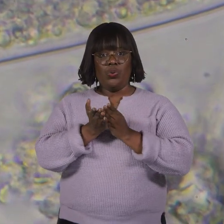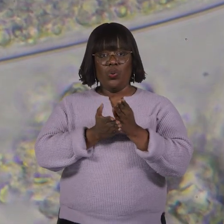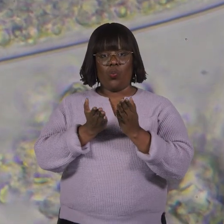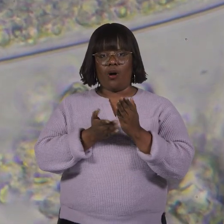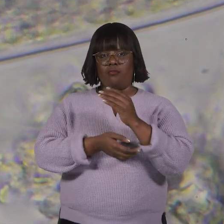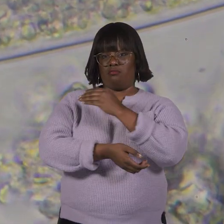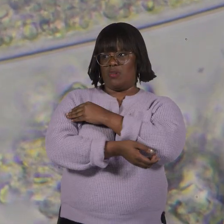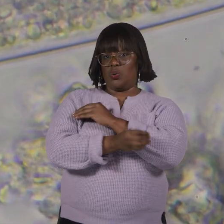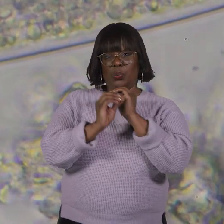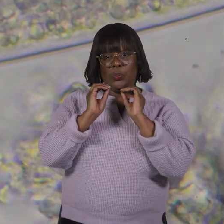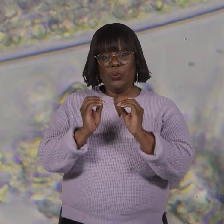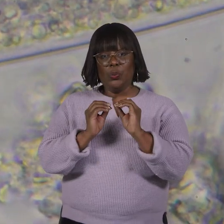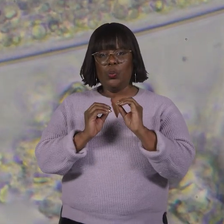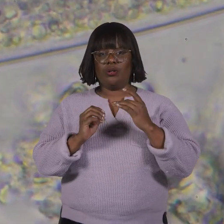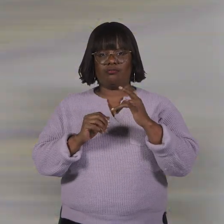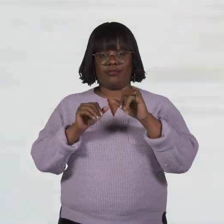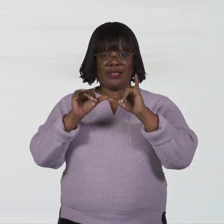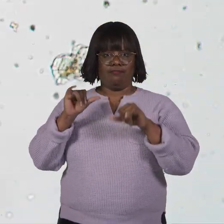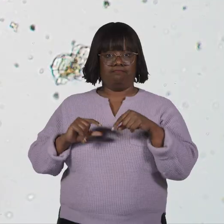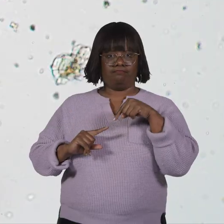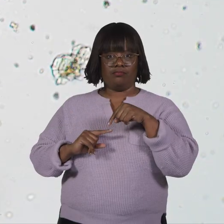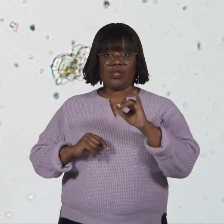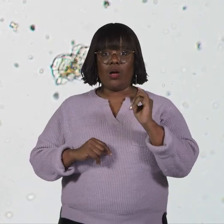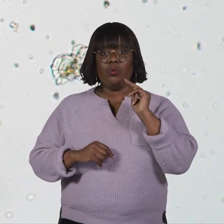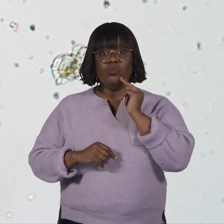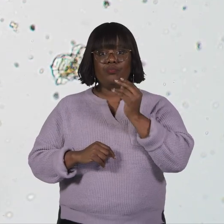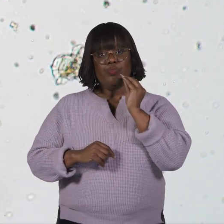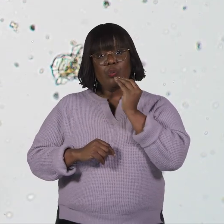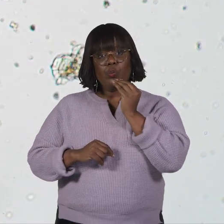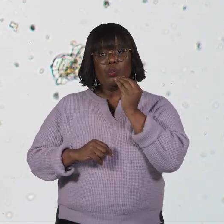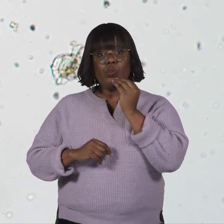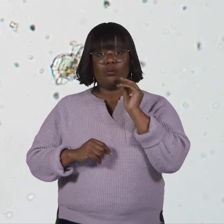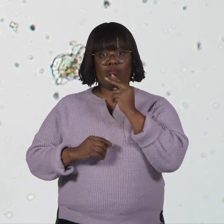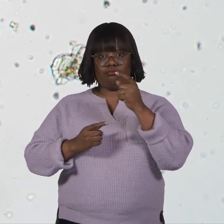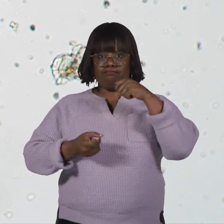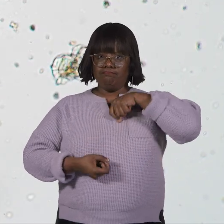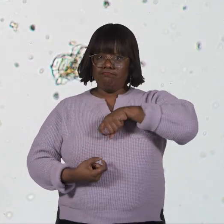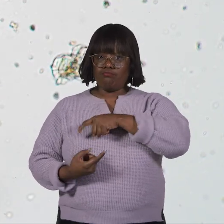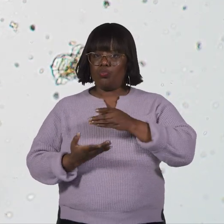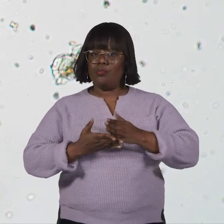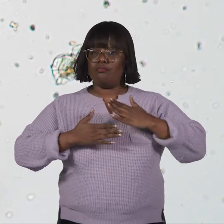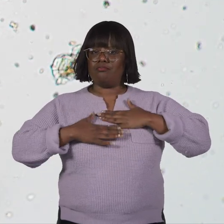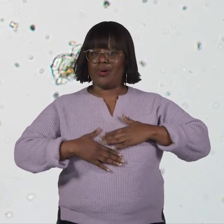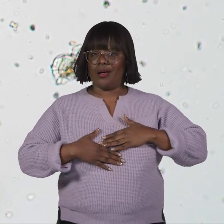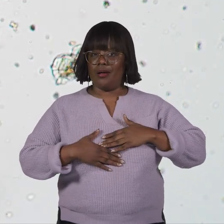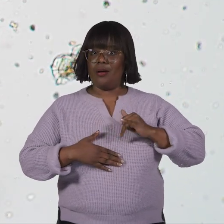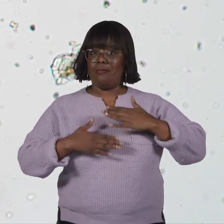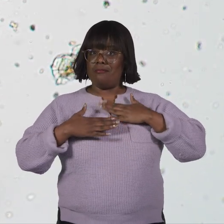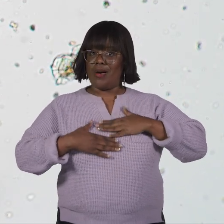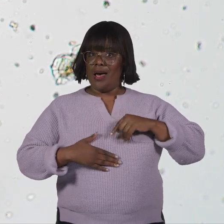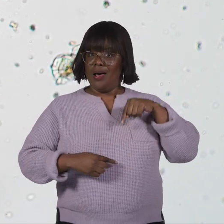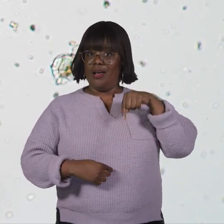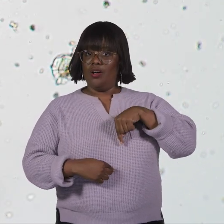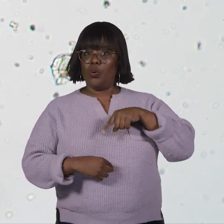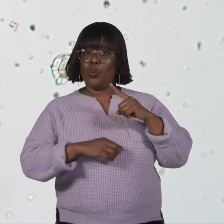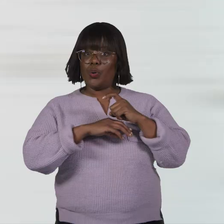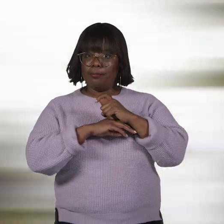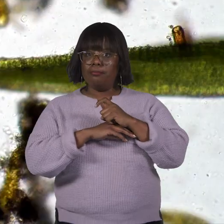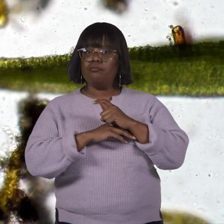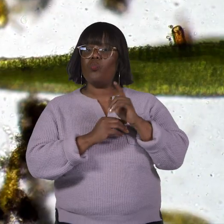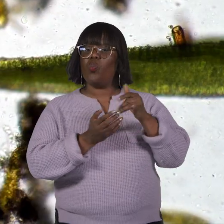muscle-less intestine. Food moves through the digestive system because of the body movements of the worm.